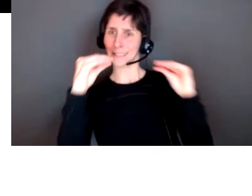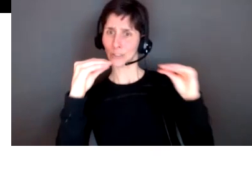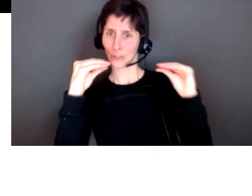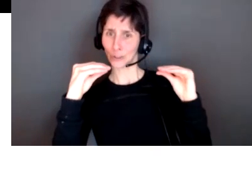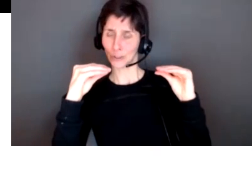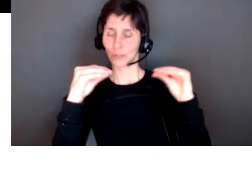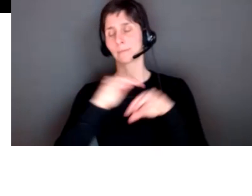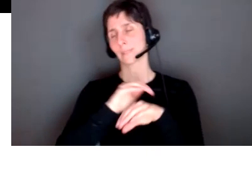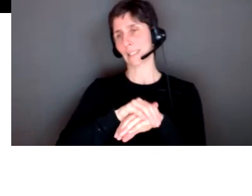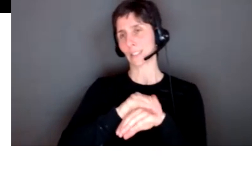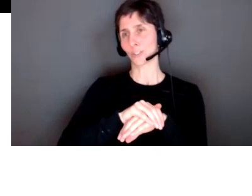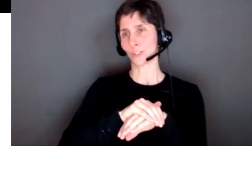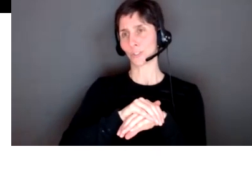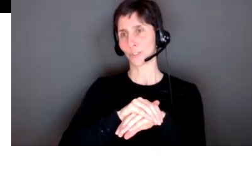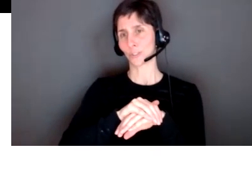is english